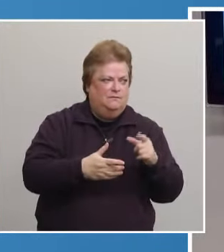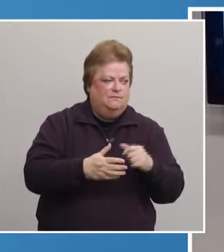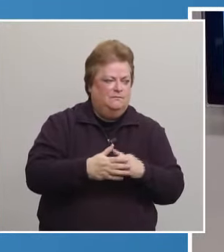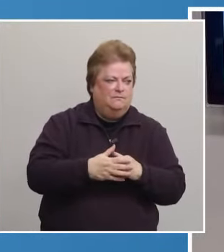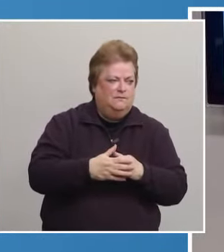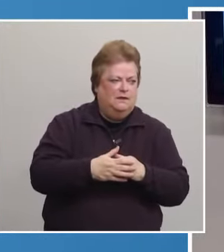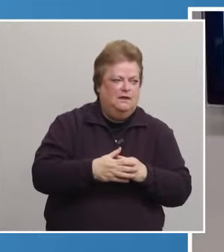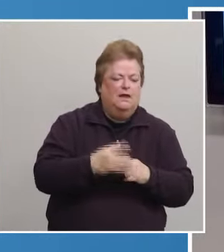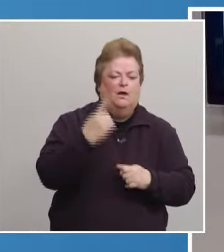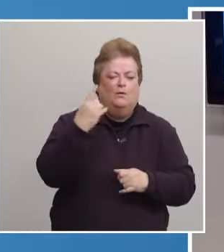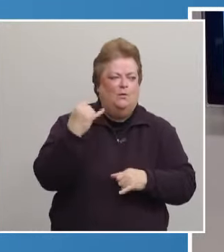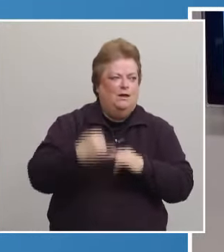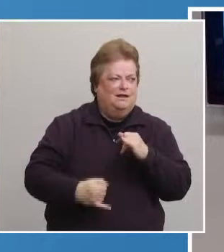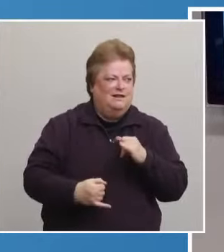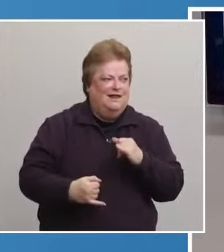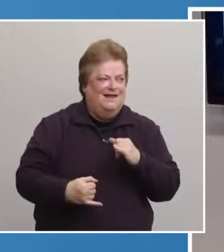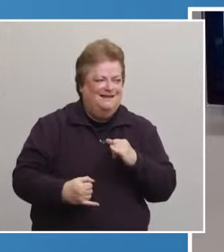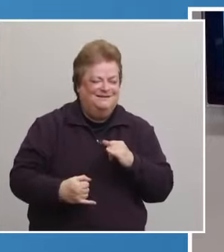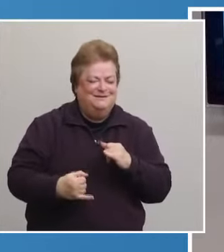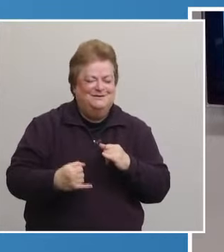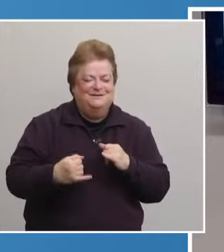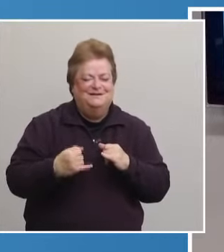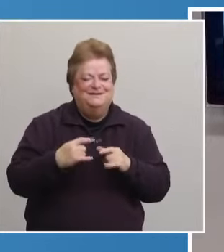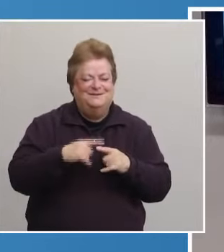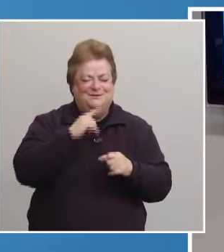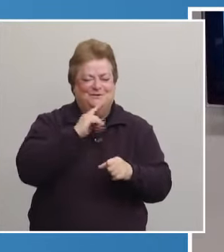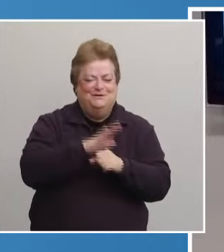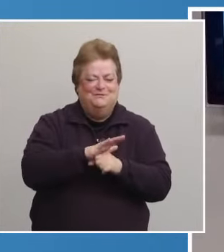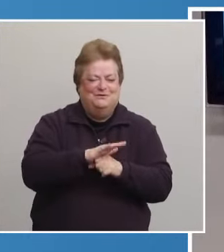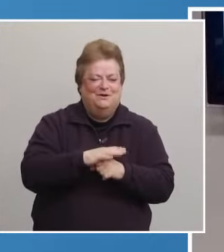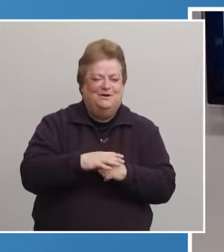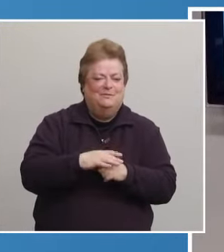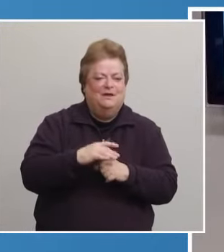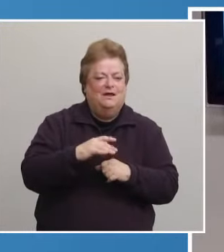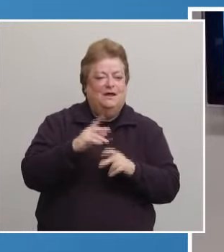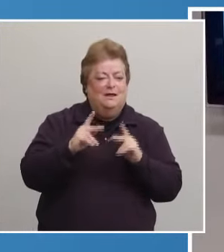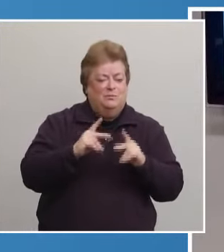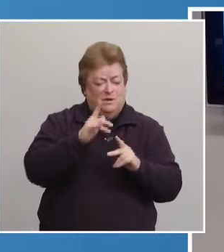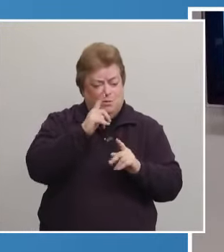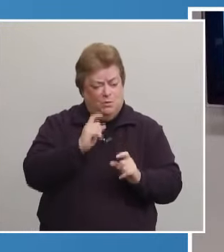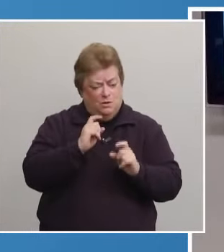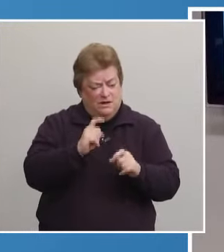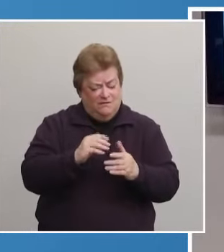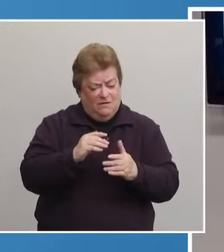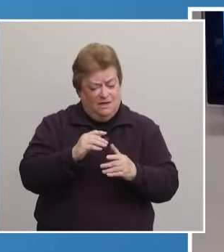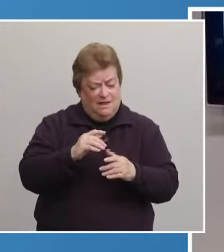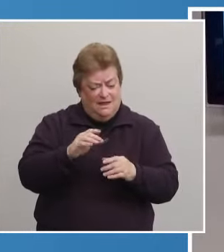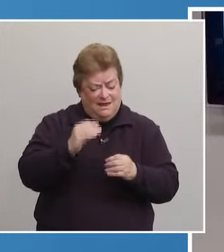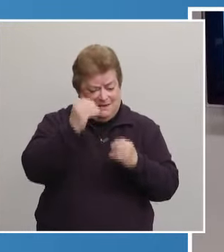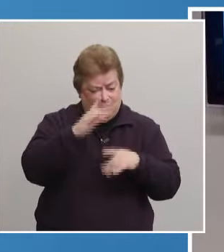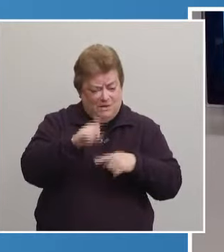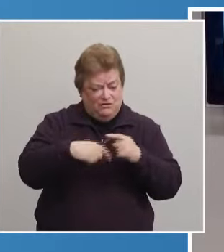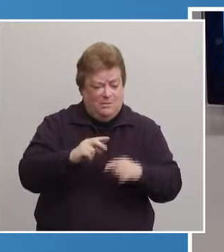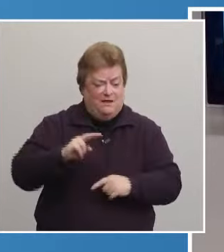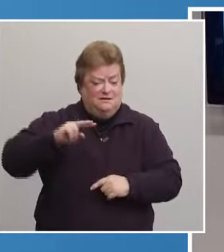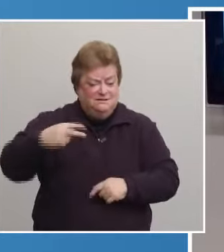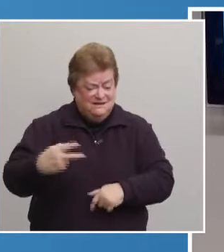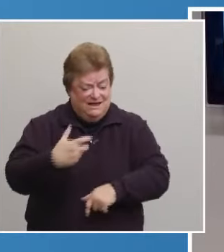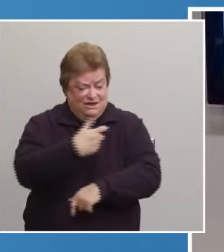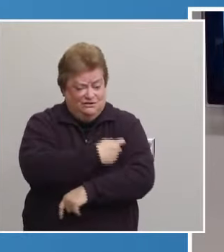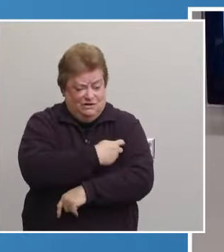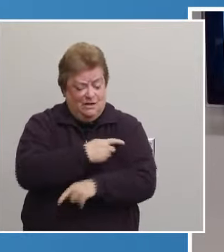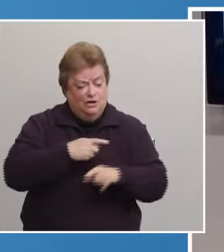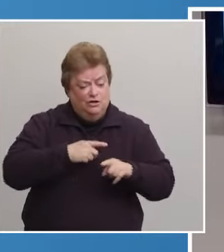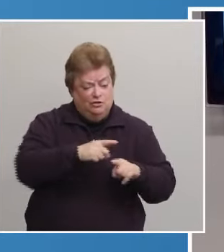Okay. And then just one last thing real quick to confirm. Will people be given information about their next appointment? So their second shot at the